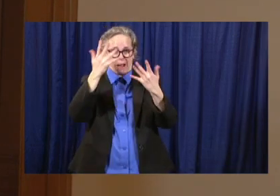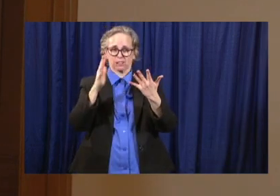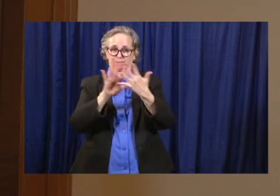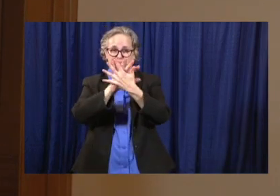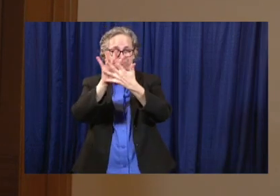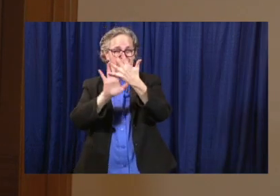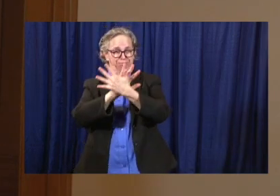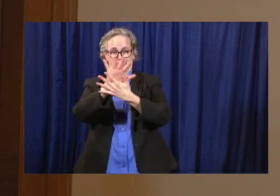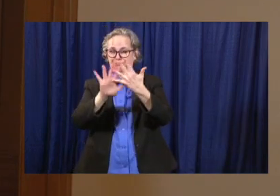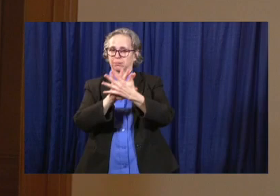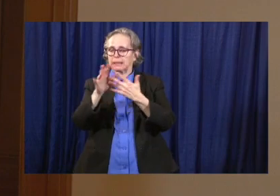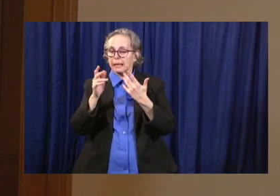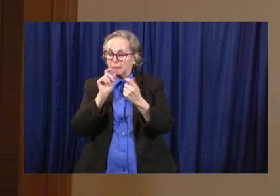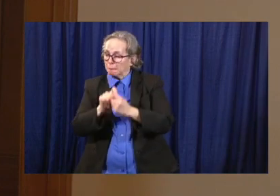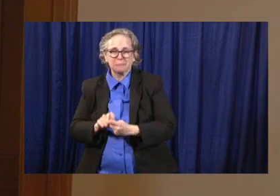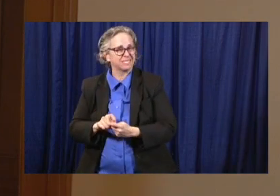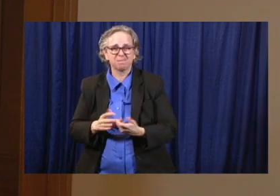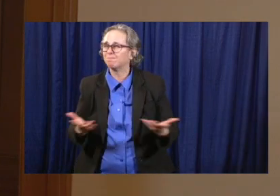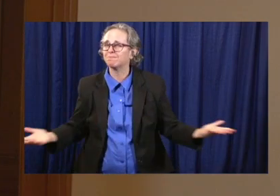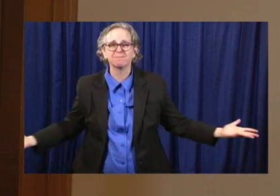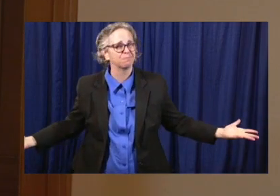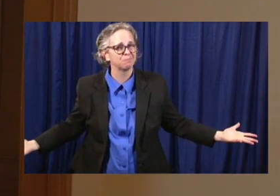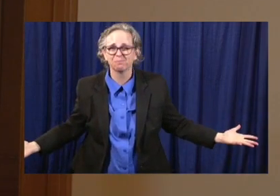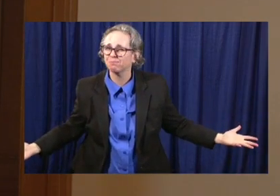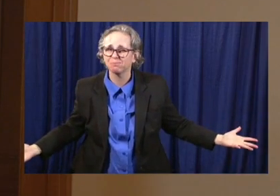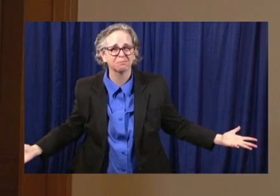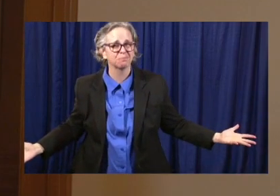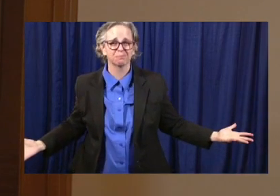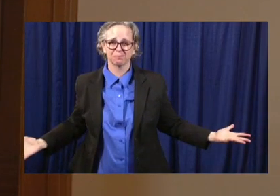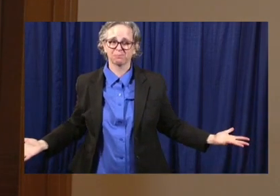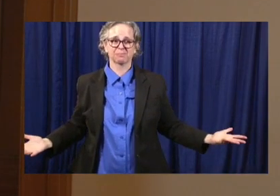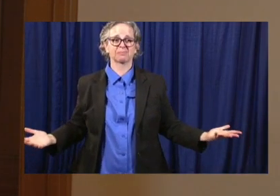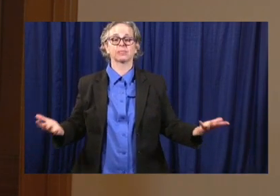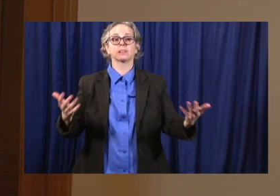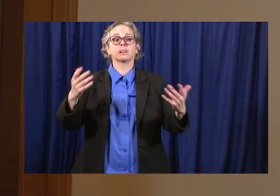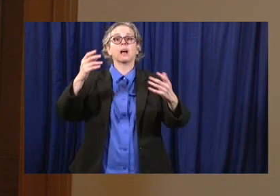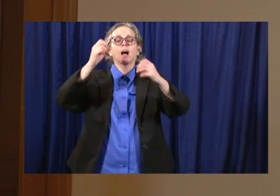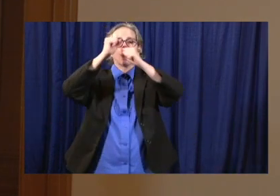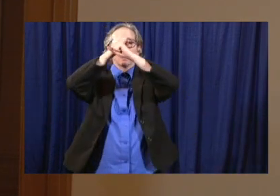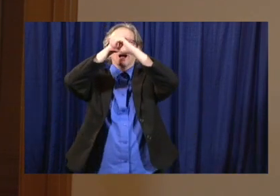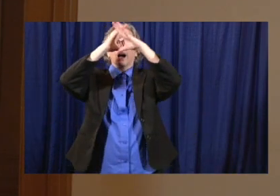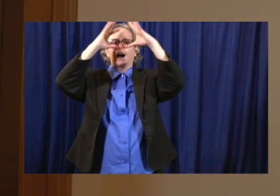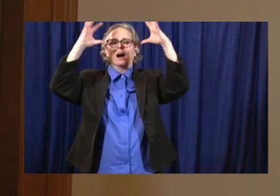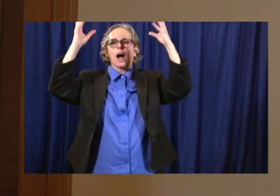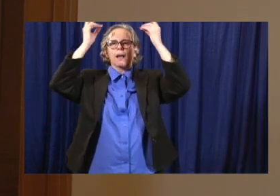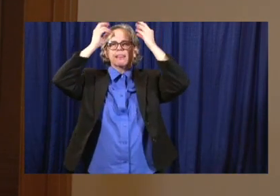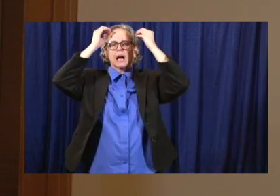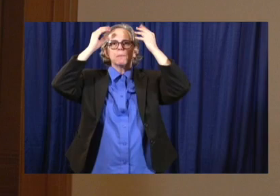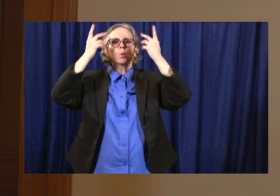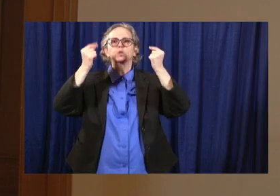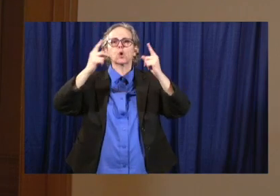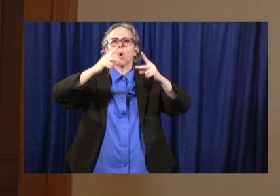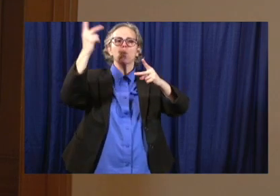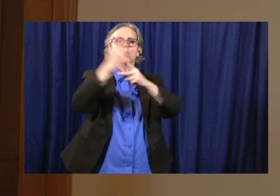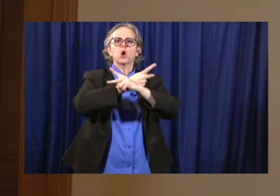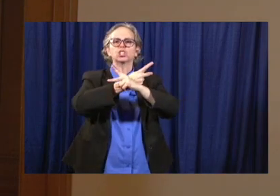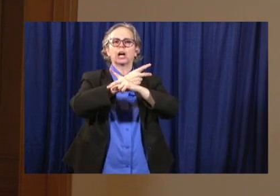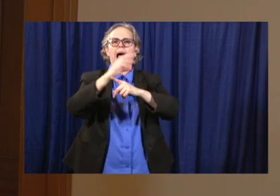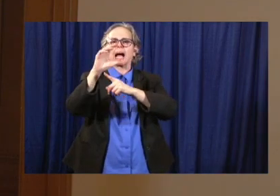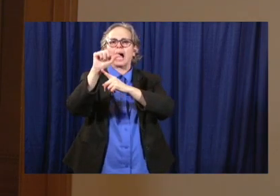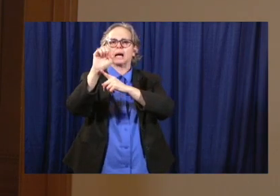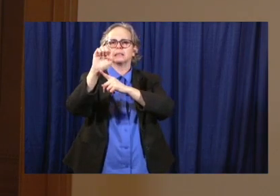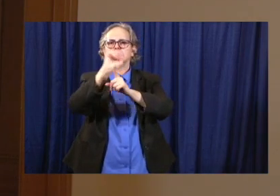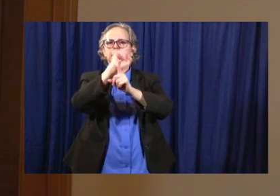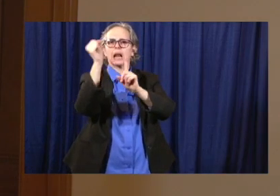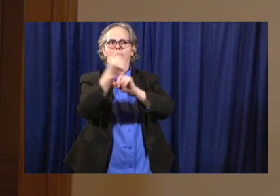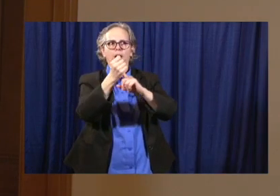case scenarios because what we want to do and everything we've done is rule out the worst case worst case would be having to make